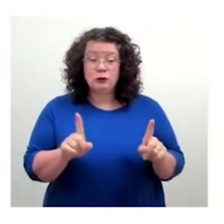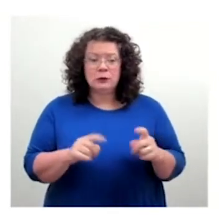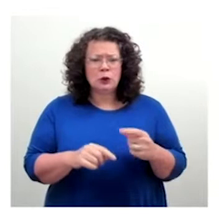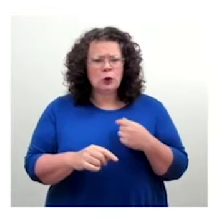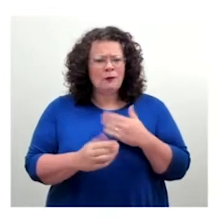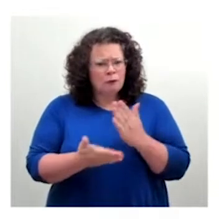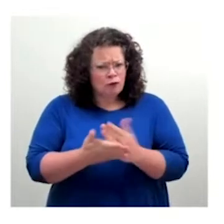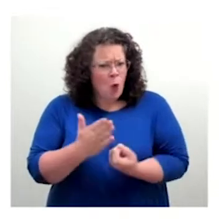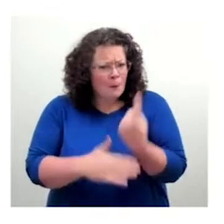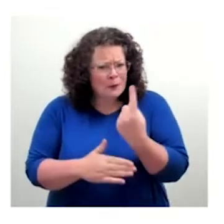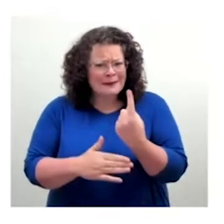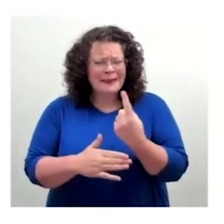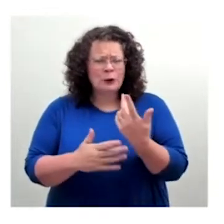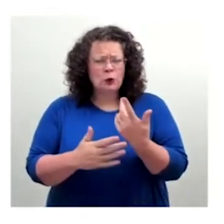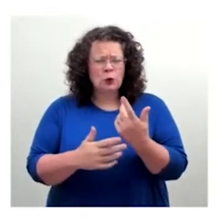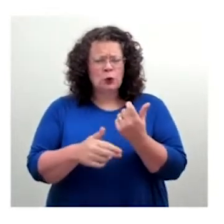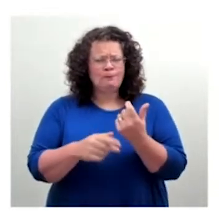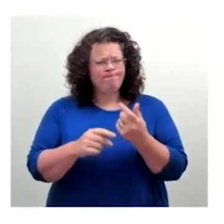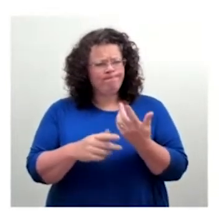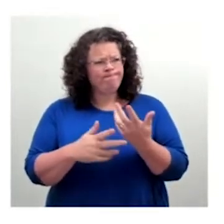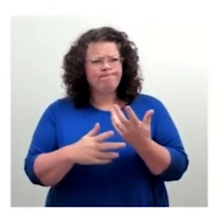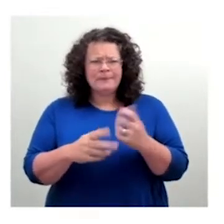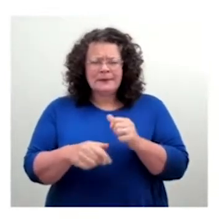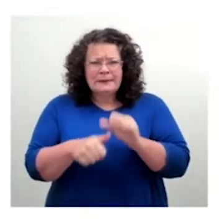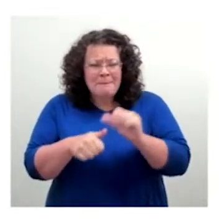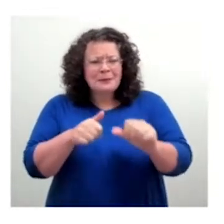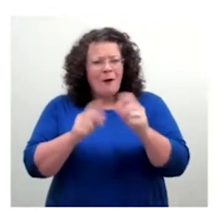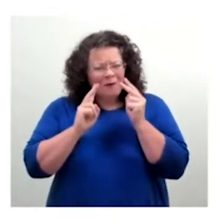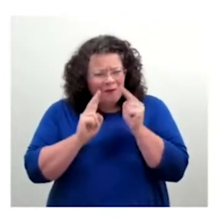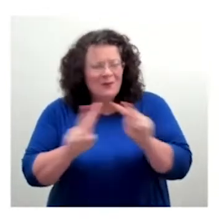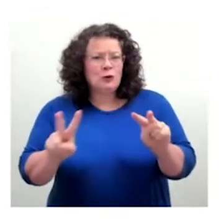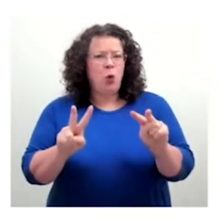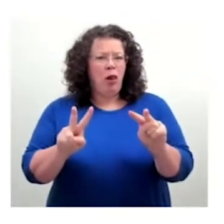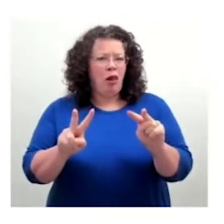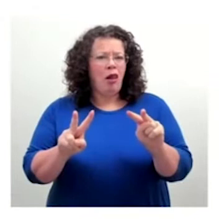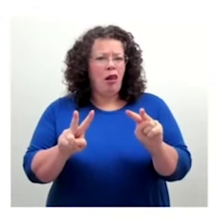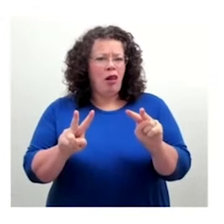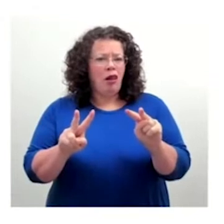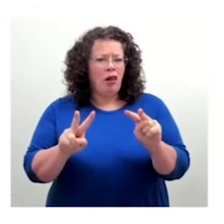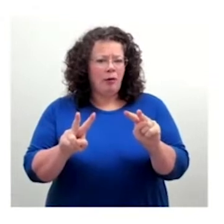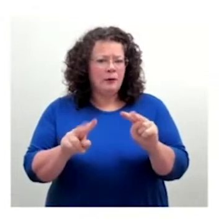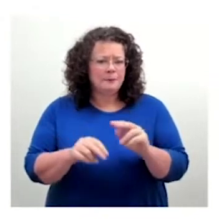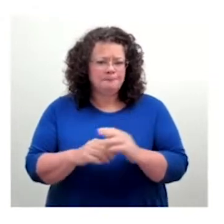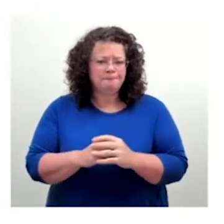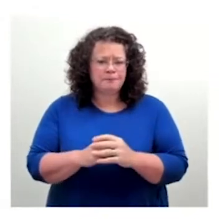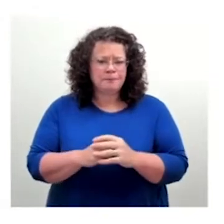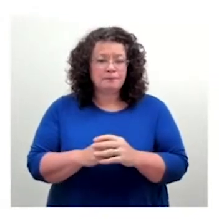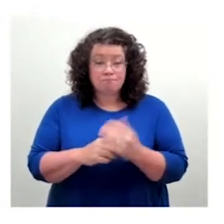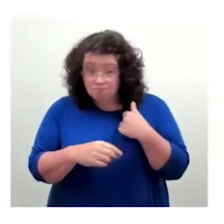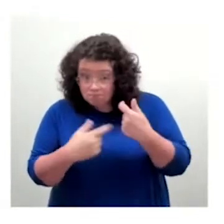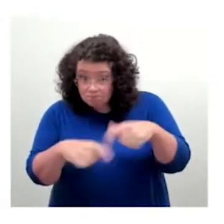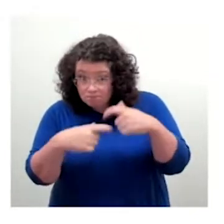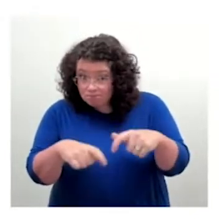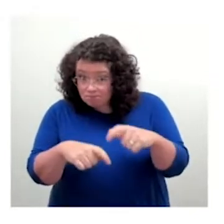So just after our design language, which we called the global experience language, which is our design framework, when that